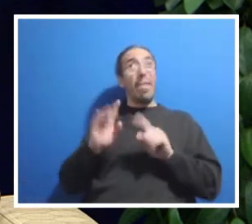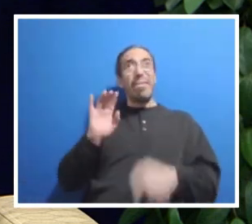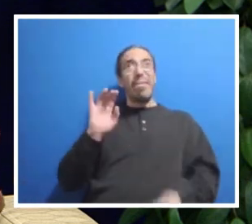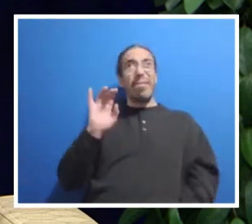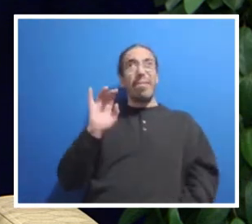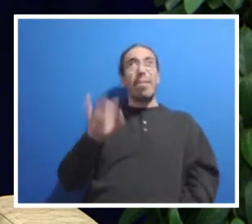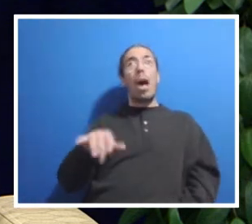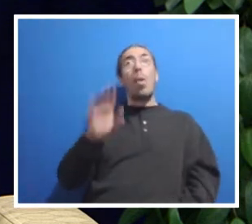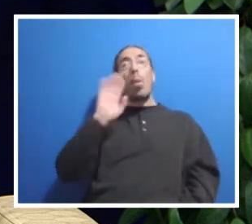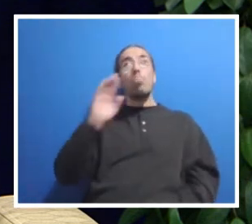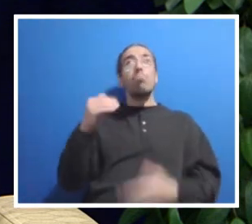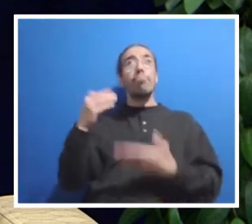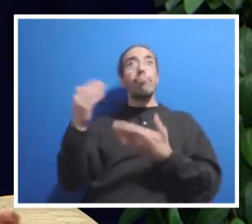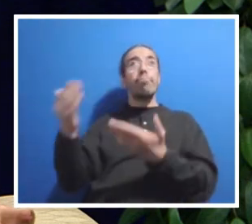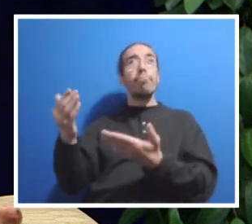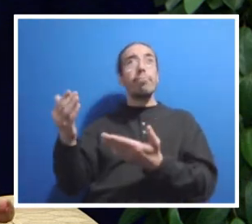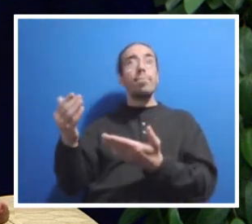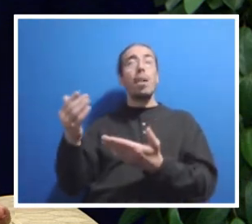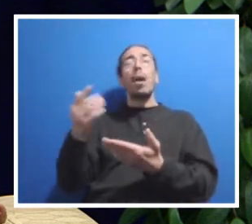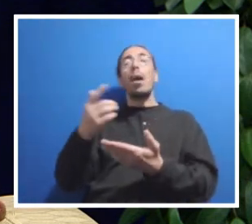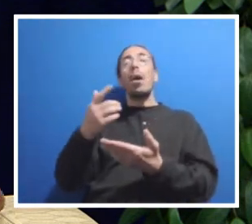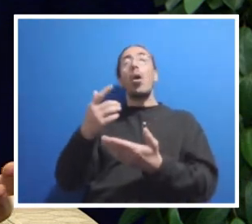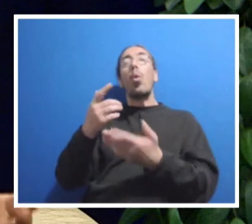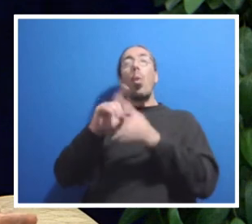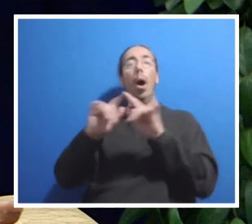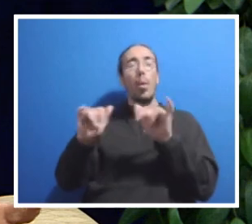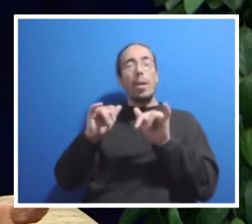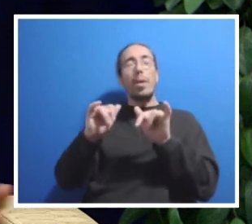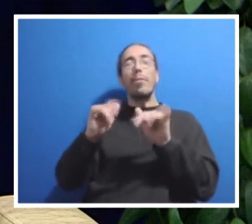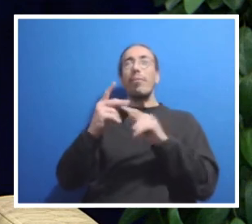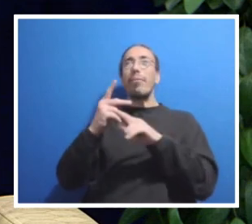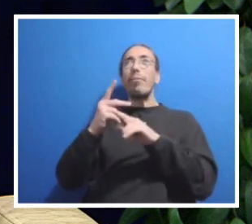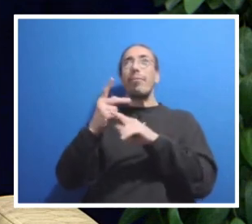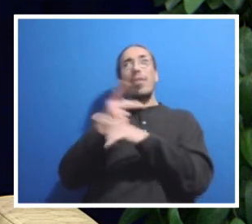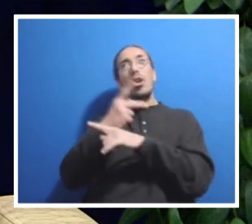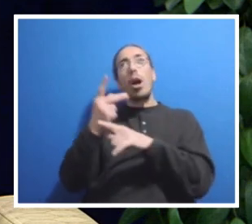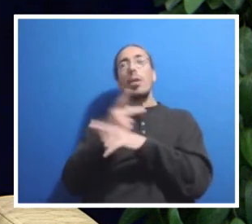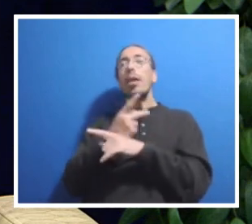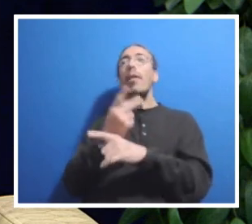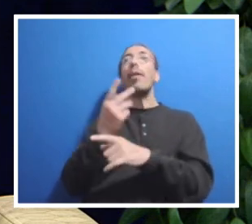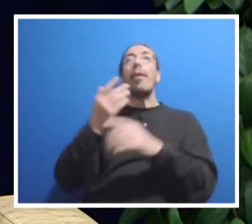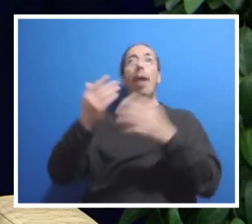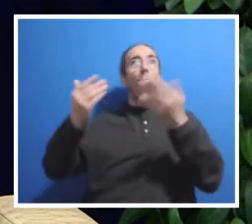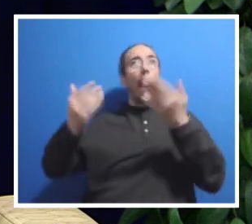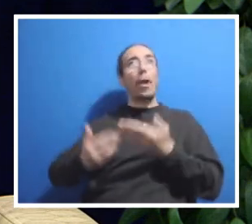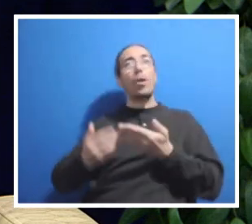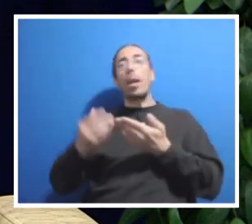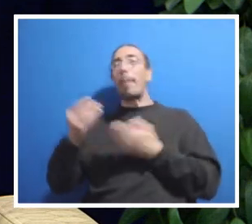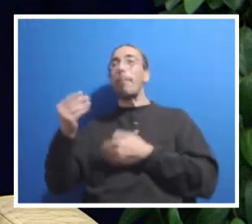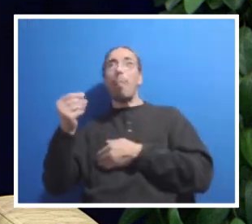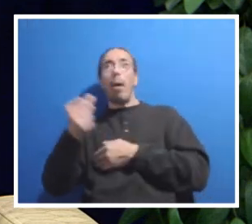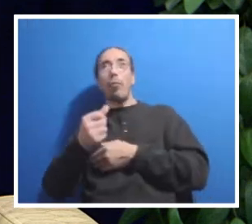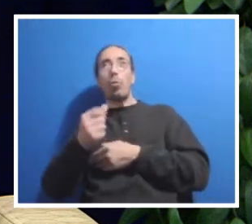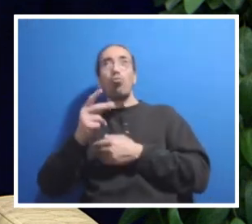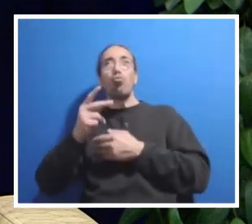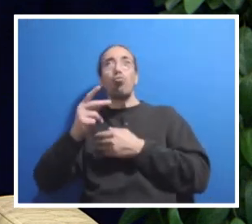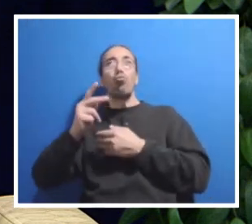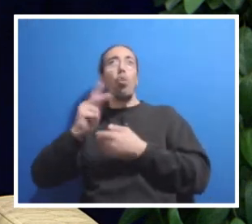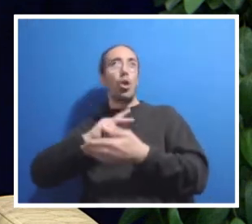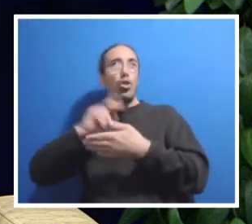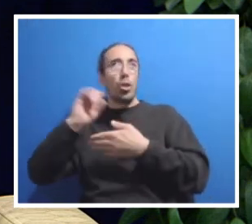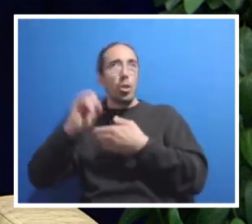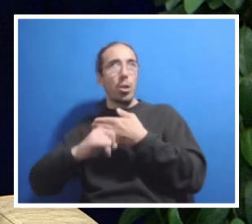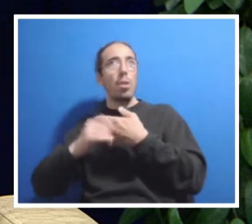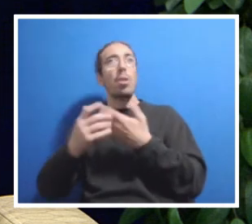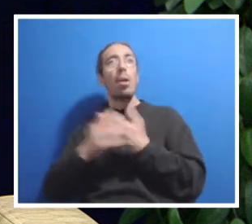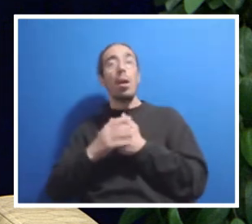about as we finalize the compensation part of the compensation modernization project. So, those are things that